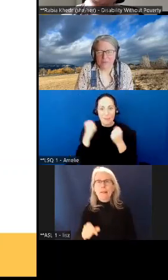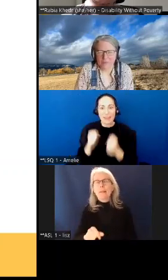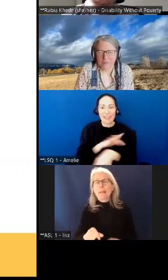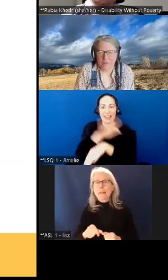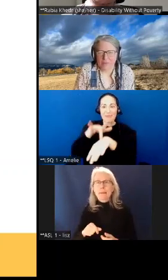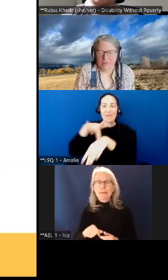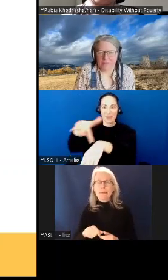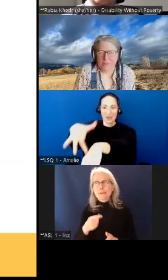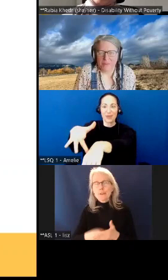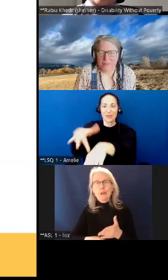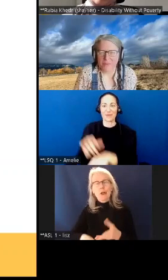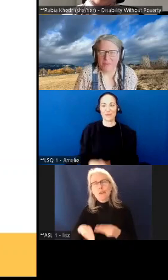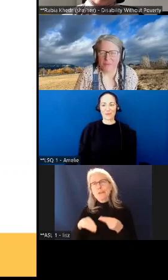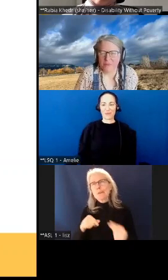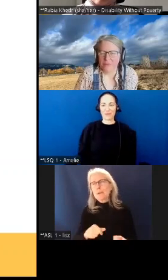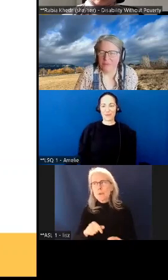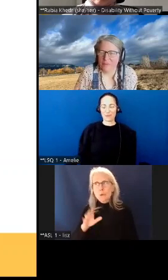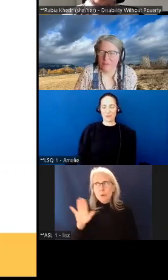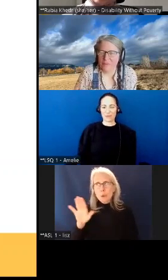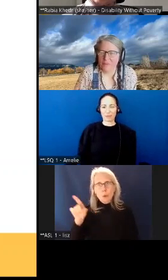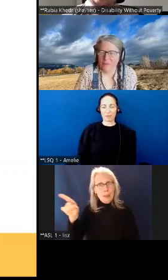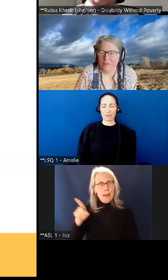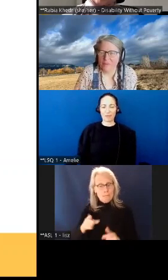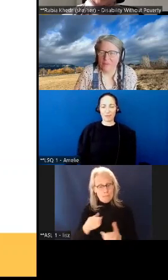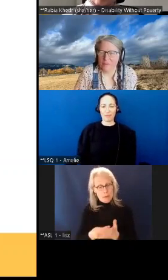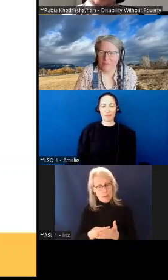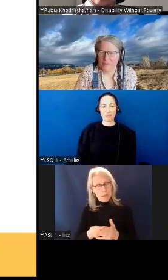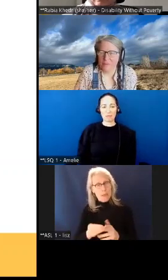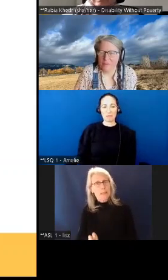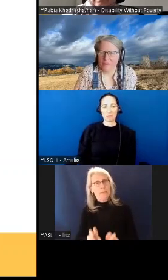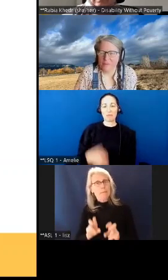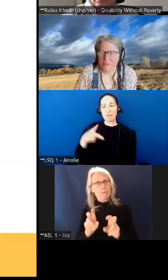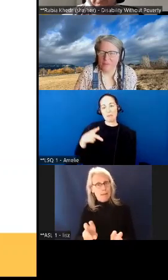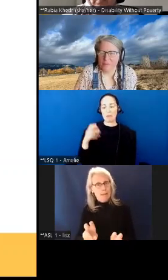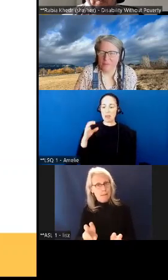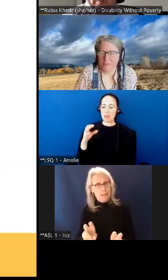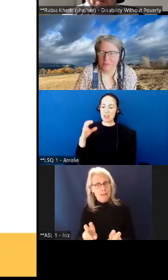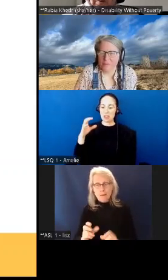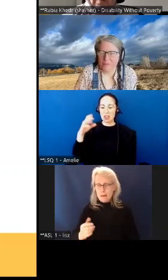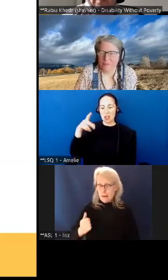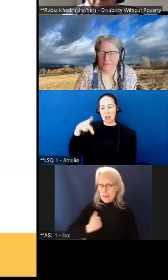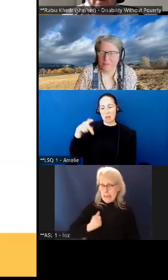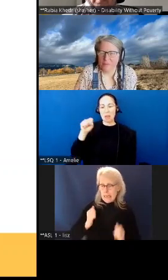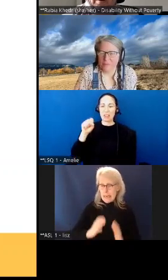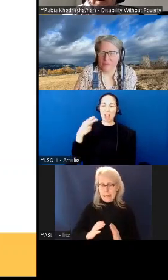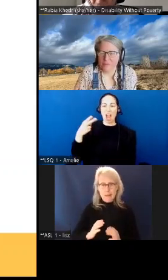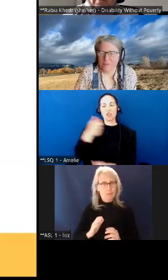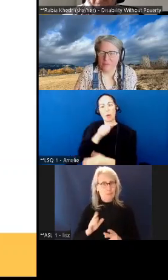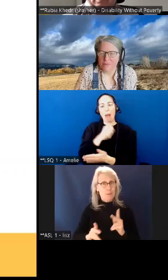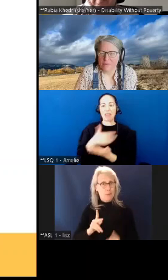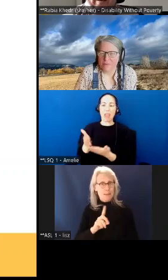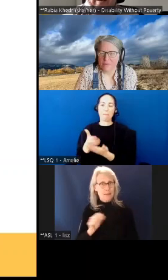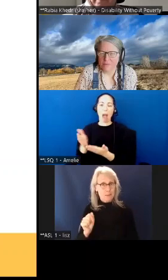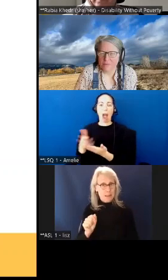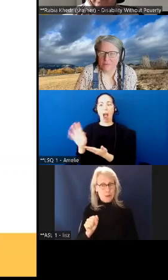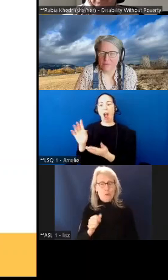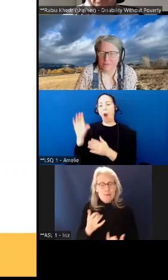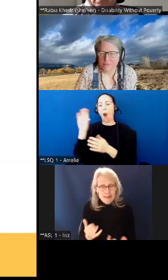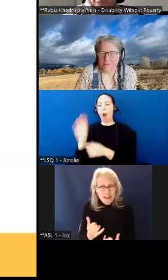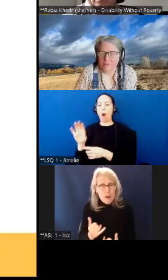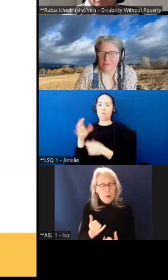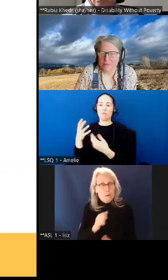it's an investment in the future of canadians with disabilities living in poverty today